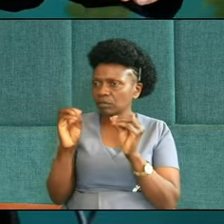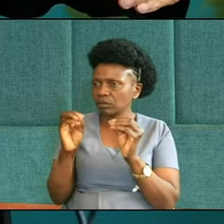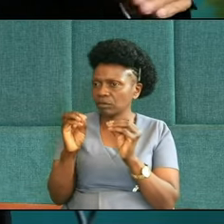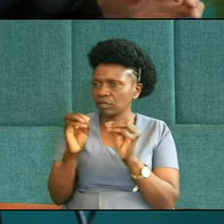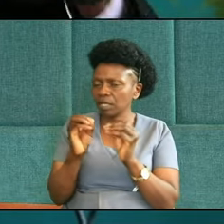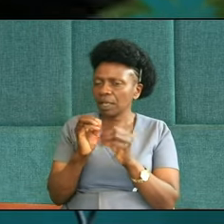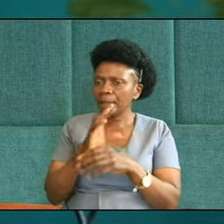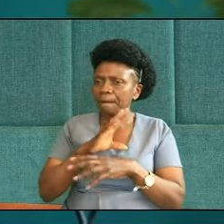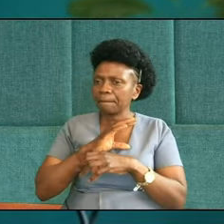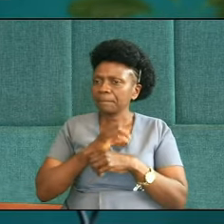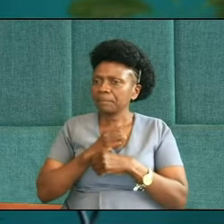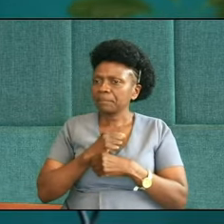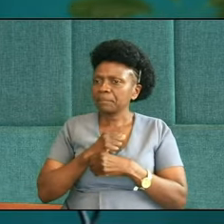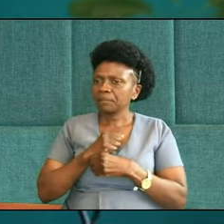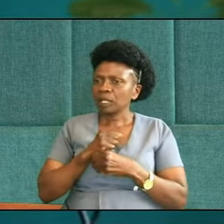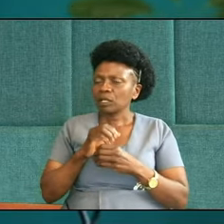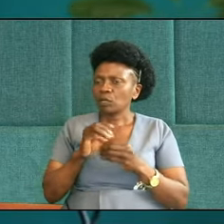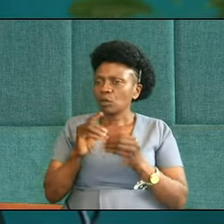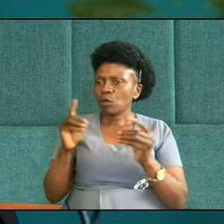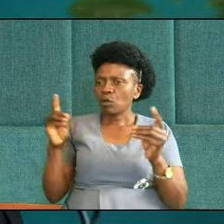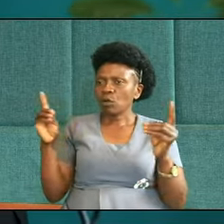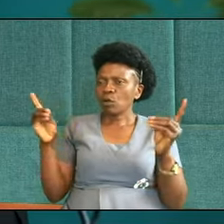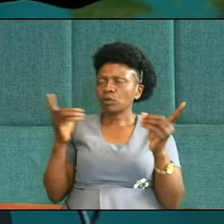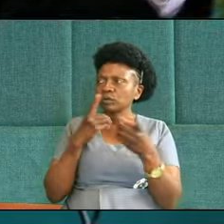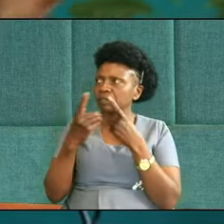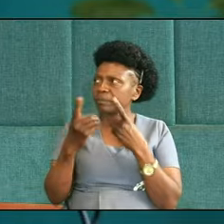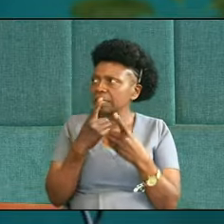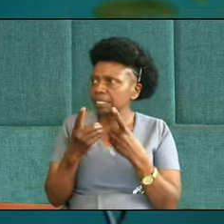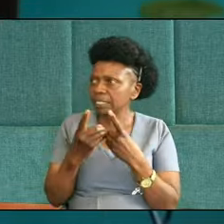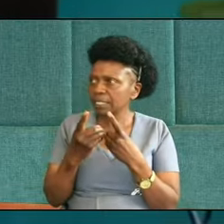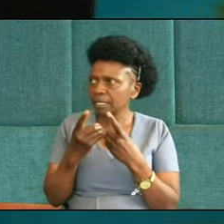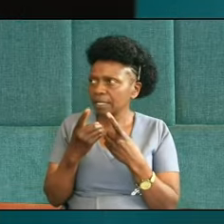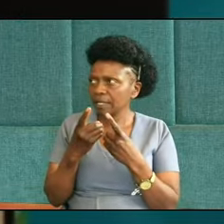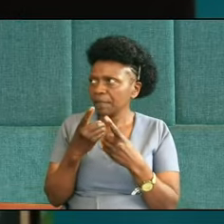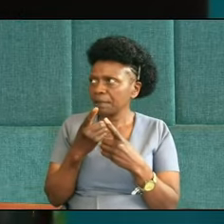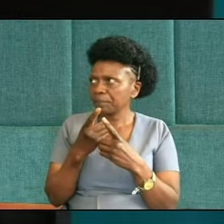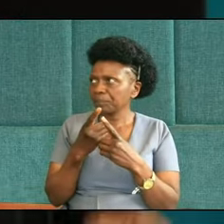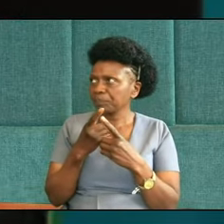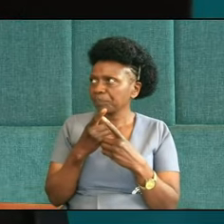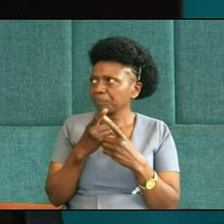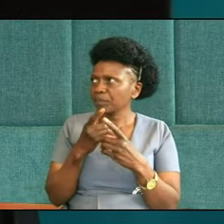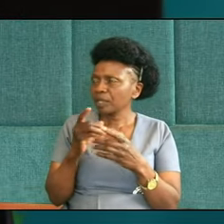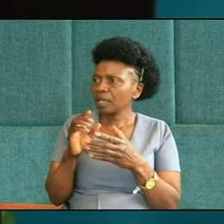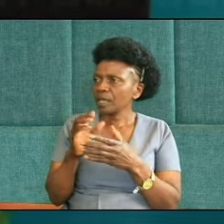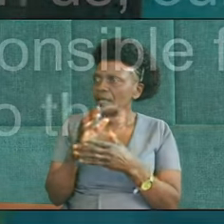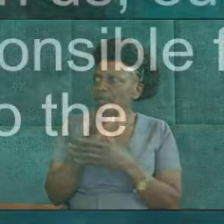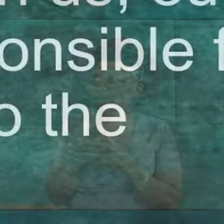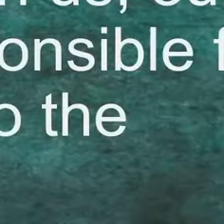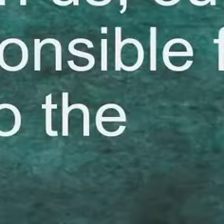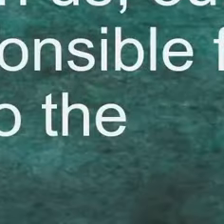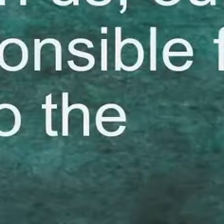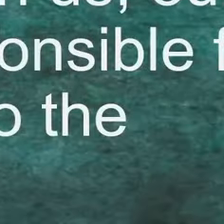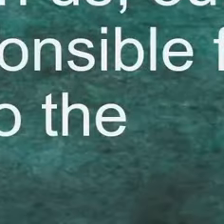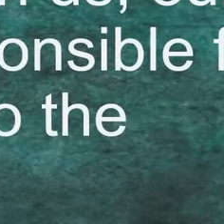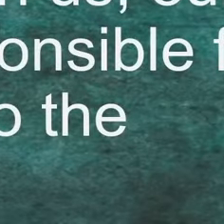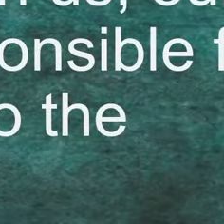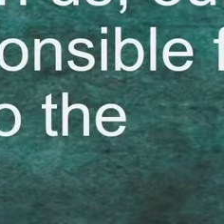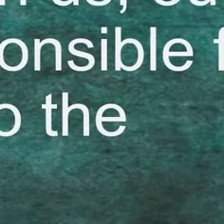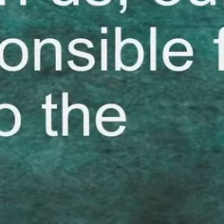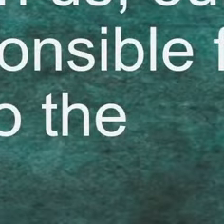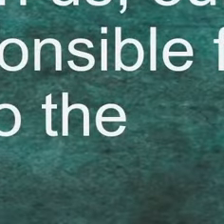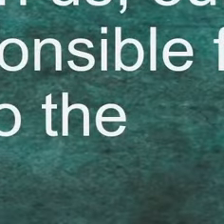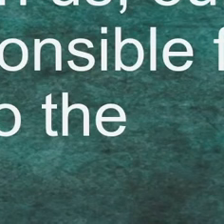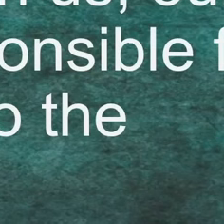long appeal. You can read that whole section at home, but I want to skip to verse 30 and 31. Notice what Judah says, and now, my Lord,